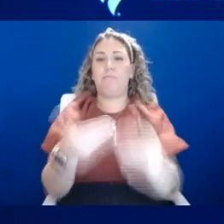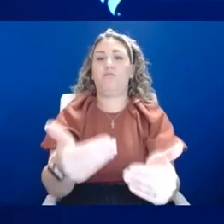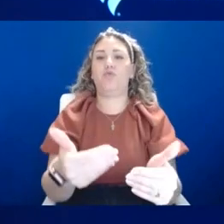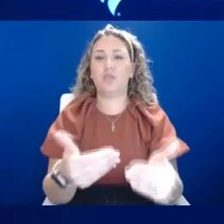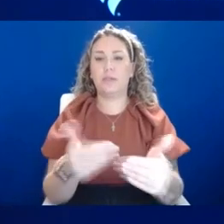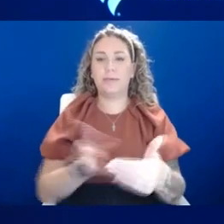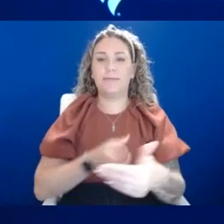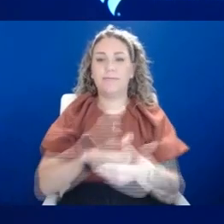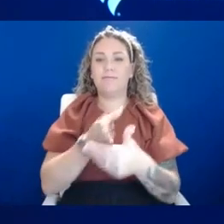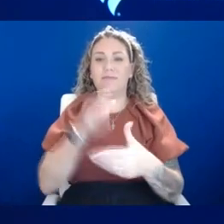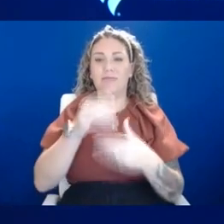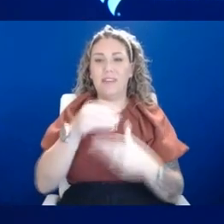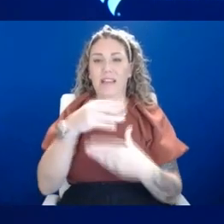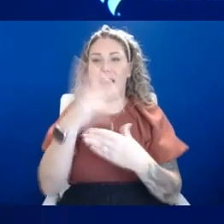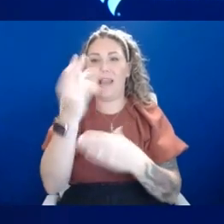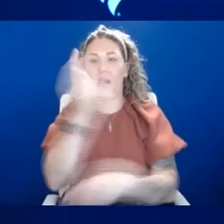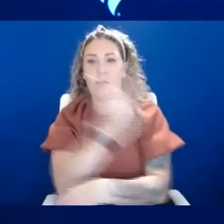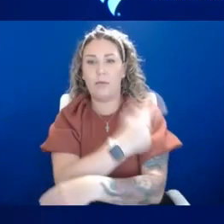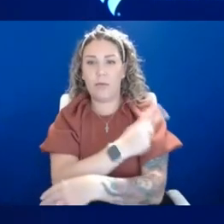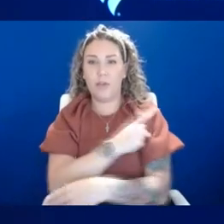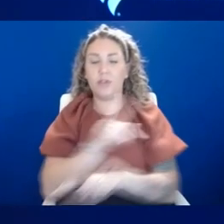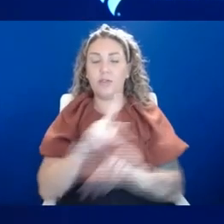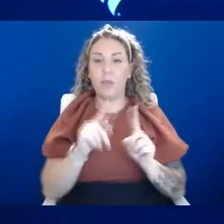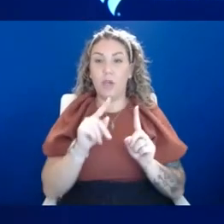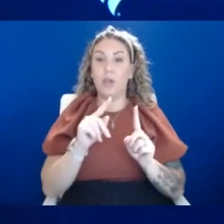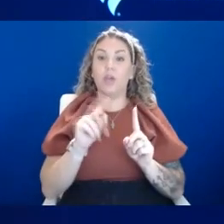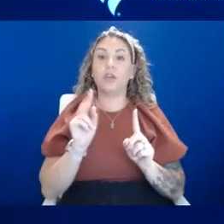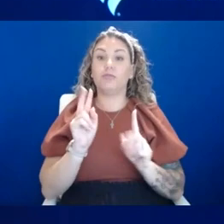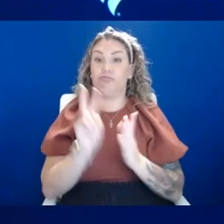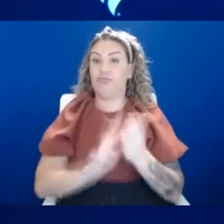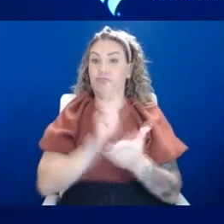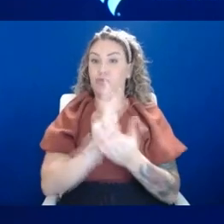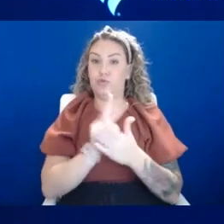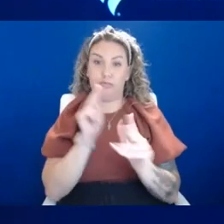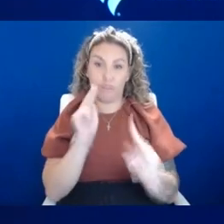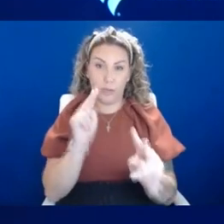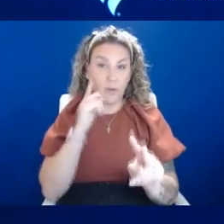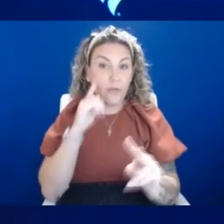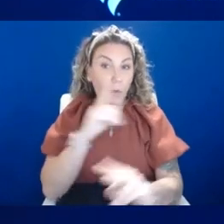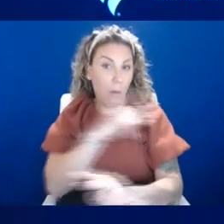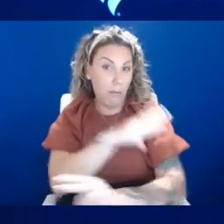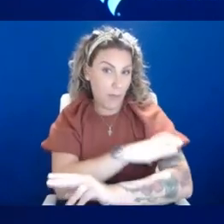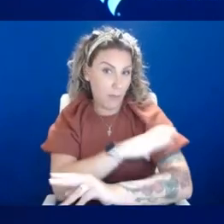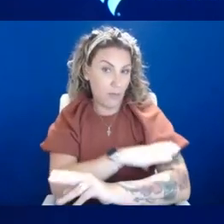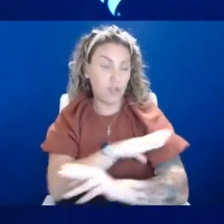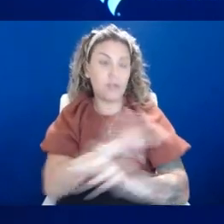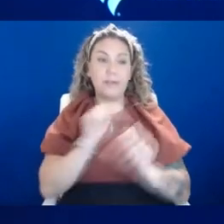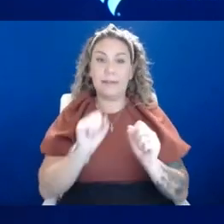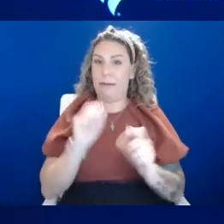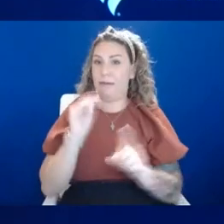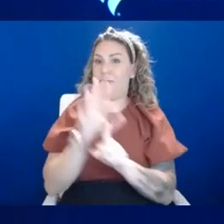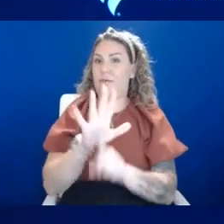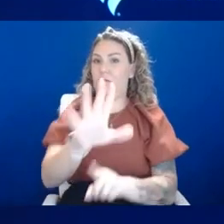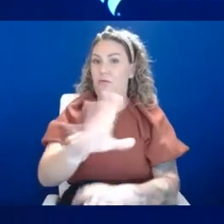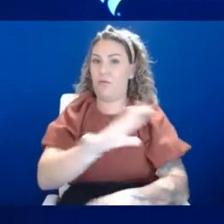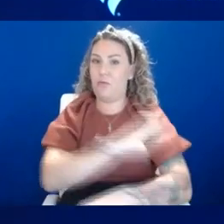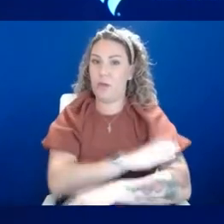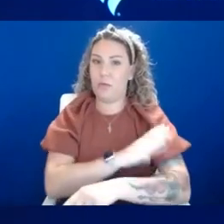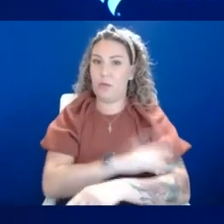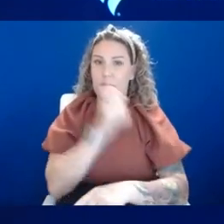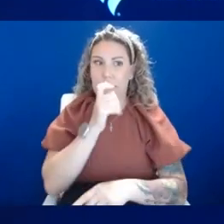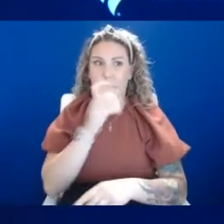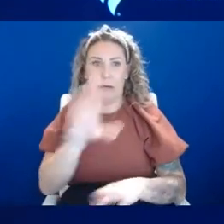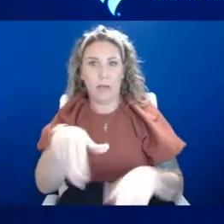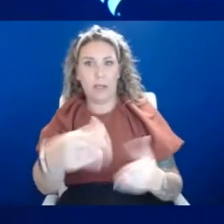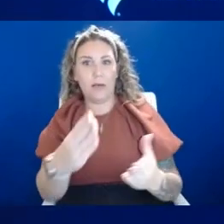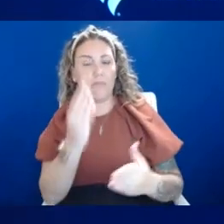clinic, but it requires two hours of monitoring for blood pressure because the, uh, medication does affect your blood pressure. And so we wouldn't want to give it to you at home and then have you have,